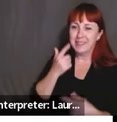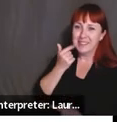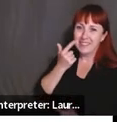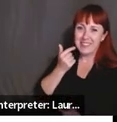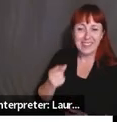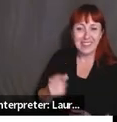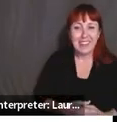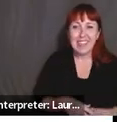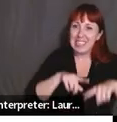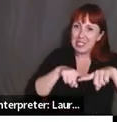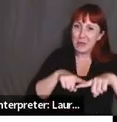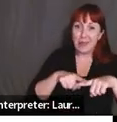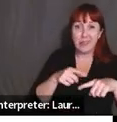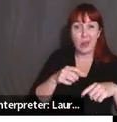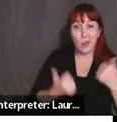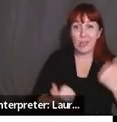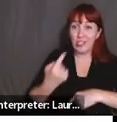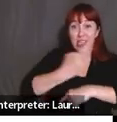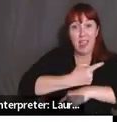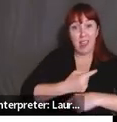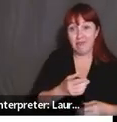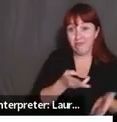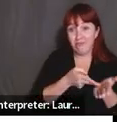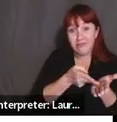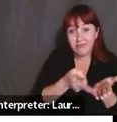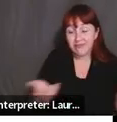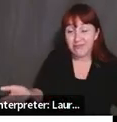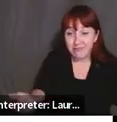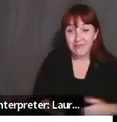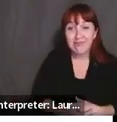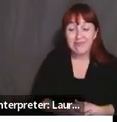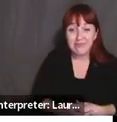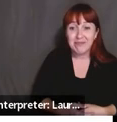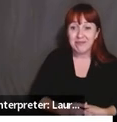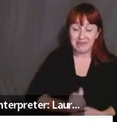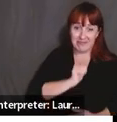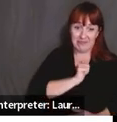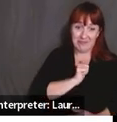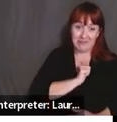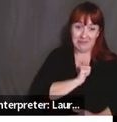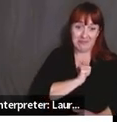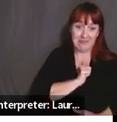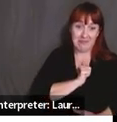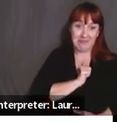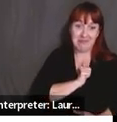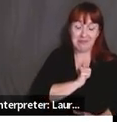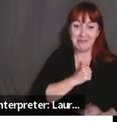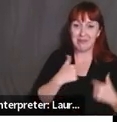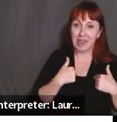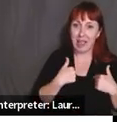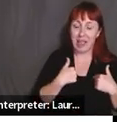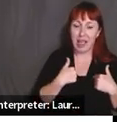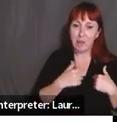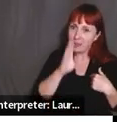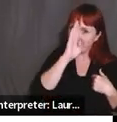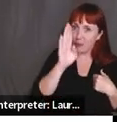It depends on the day. Um, for me, I'm, I'm very direct